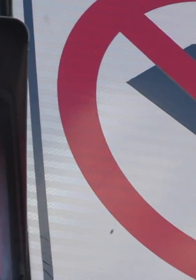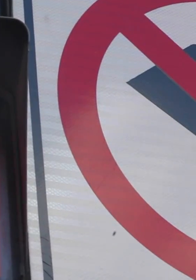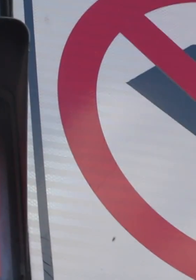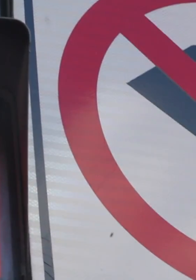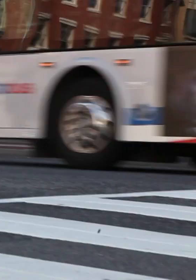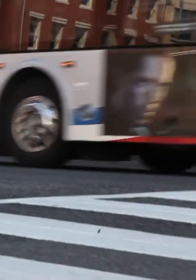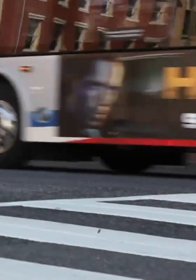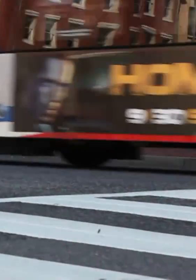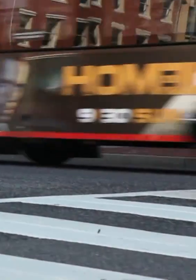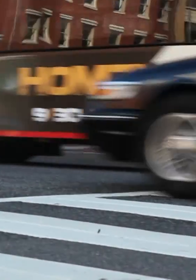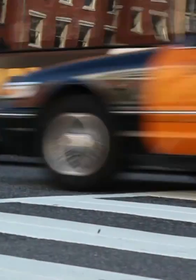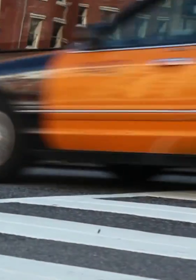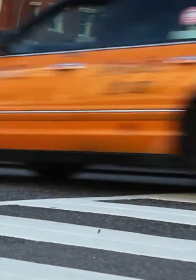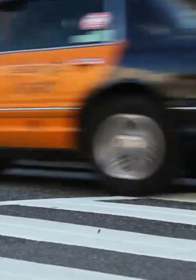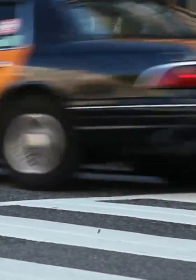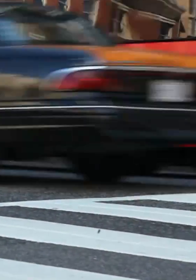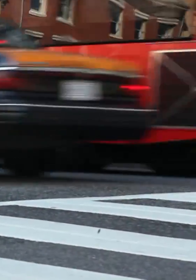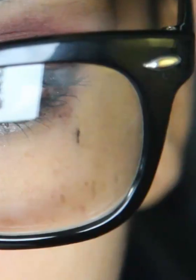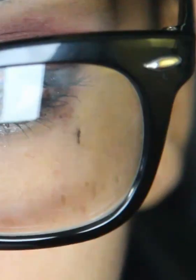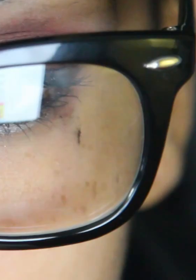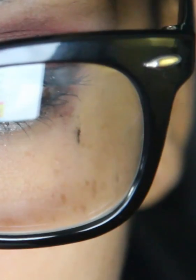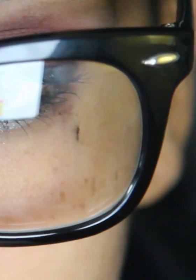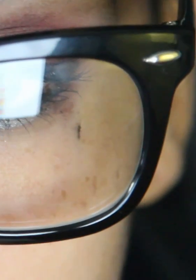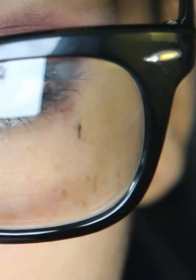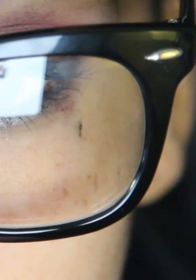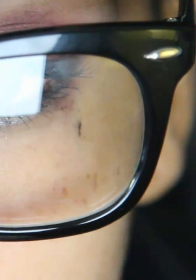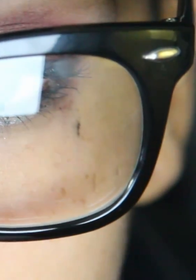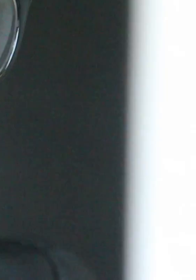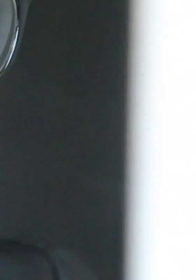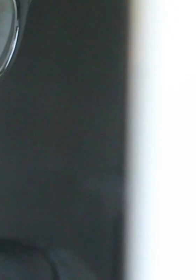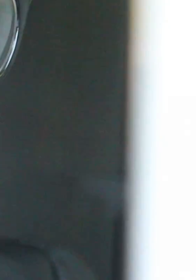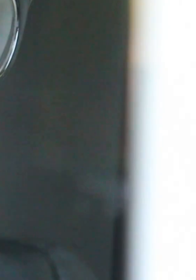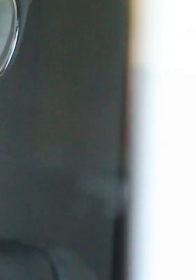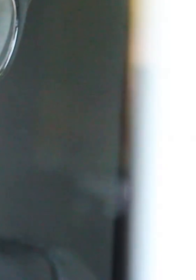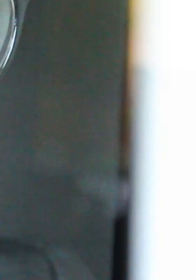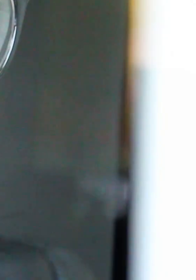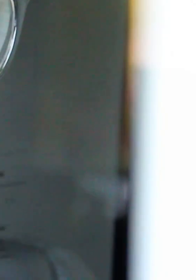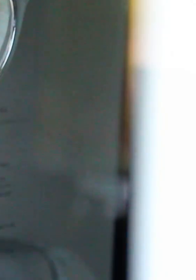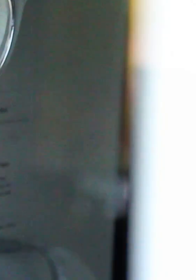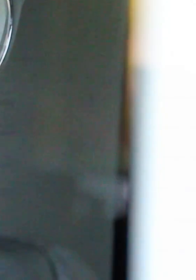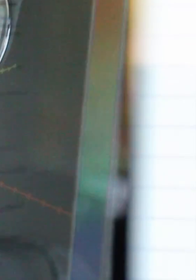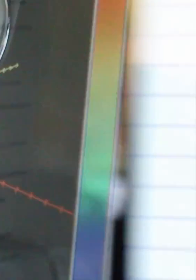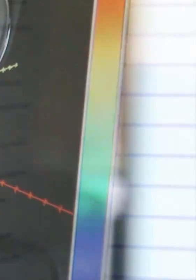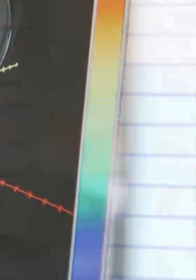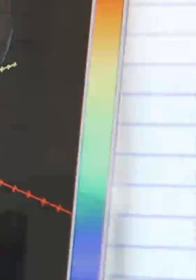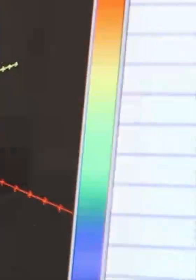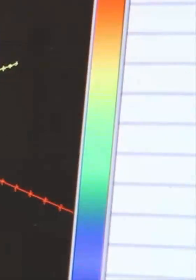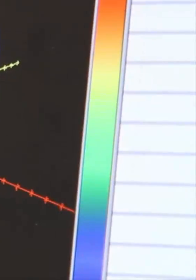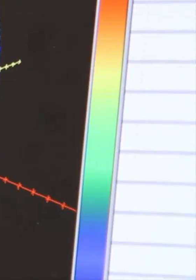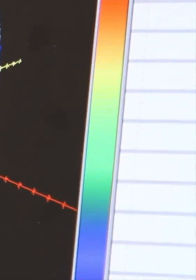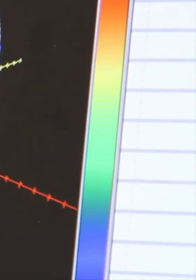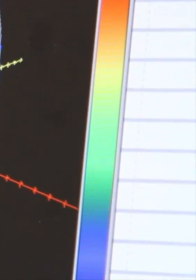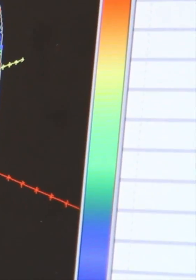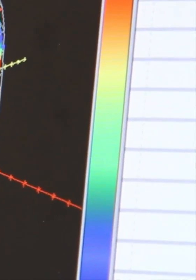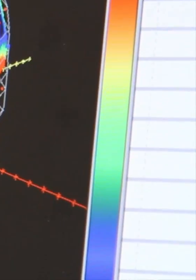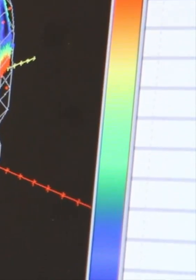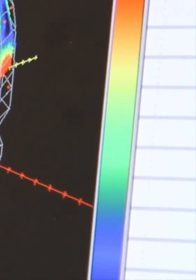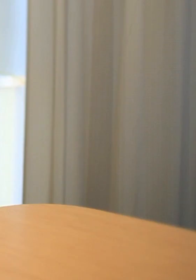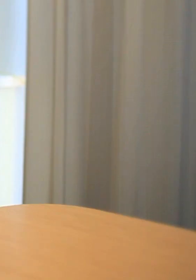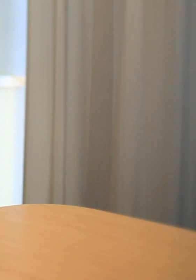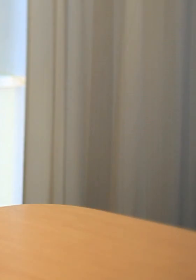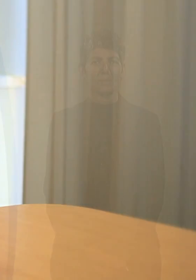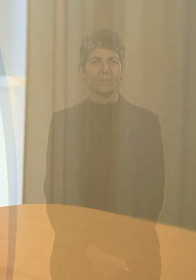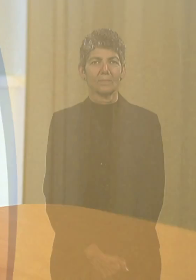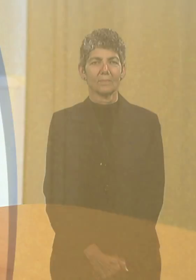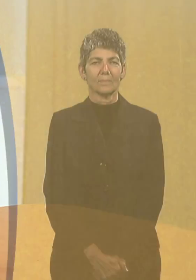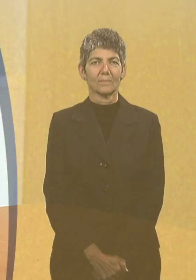through the eyes, how visual percepts enter through the eyes and get translated into knowledge.